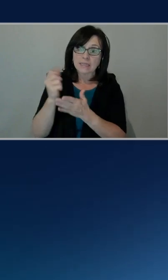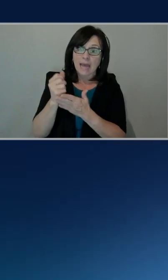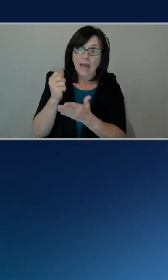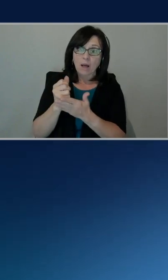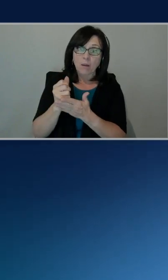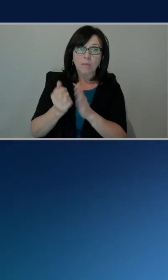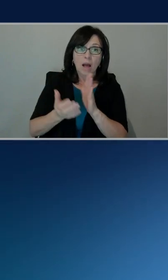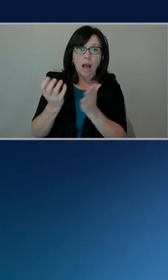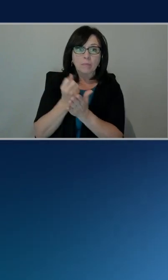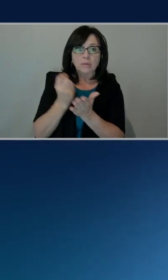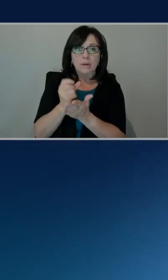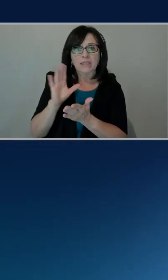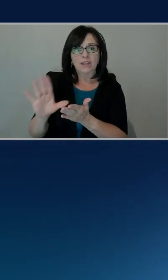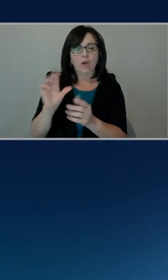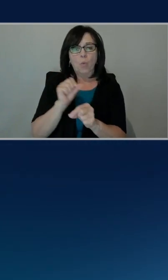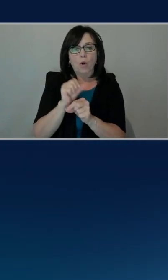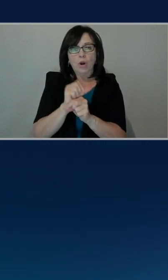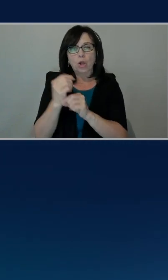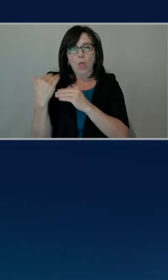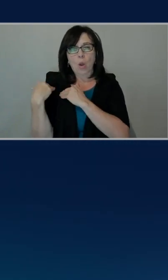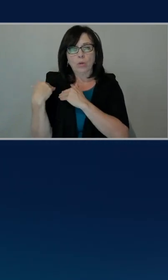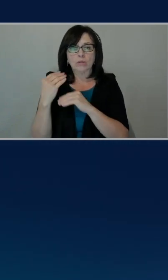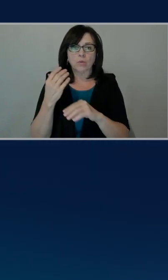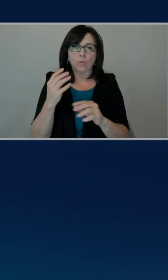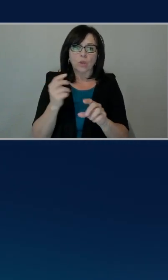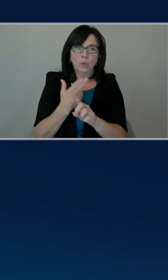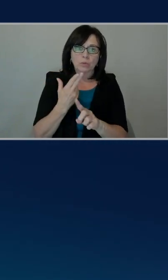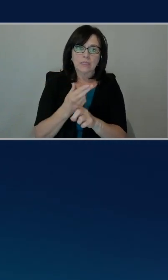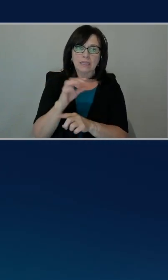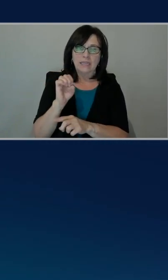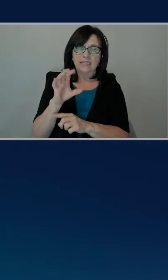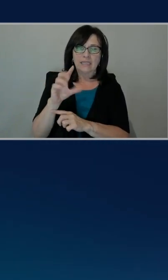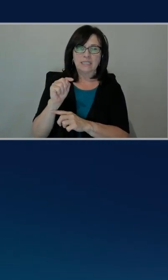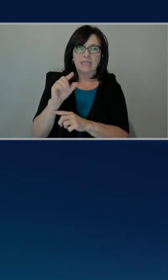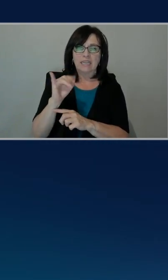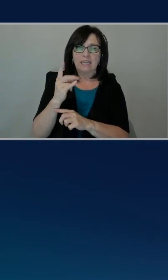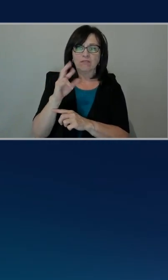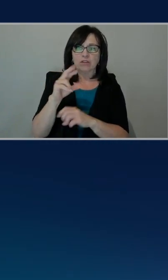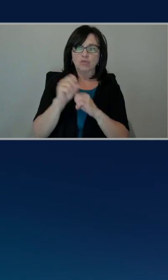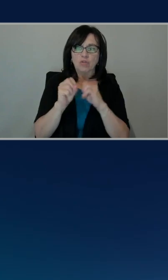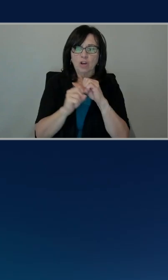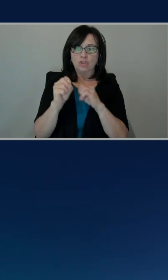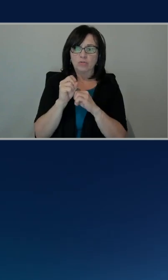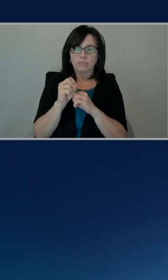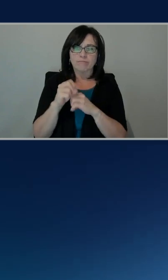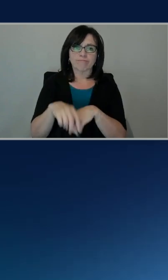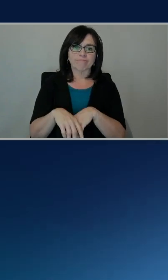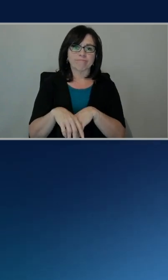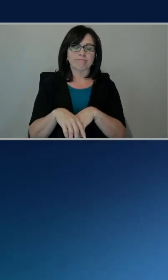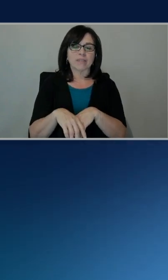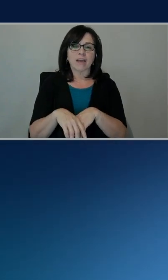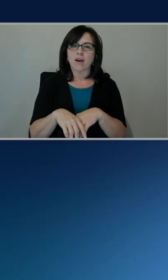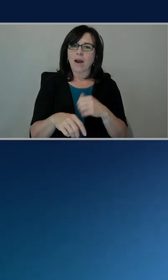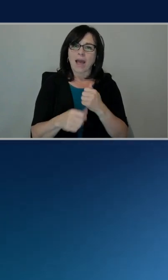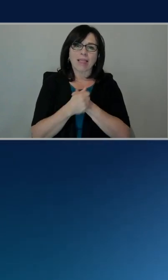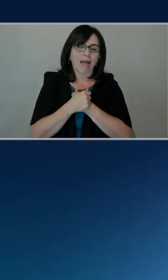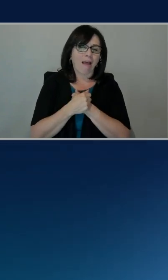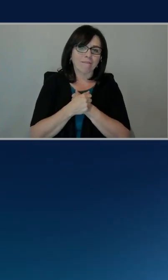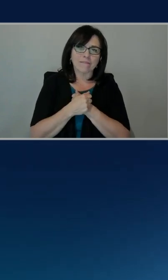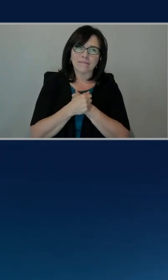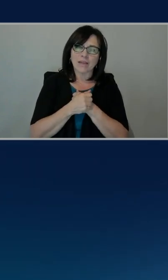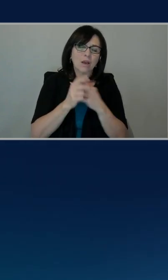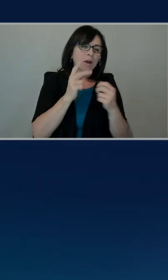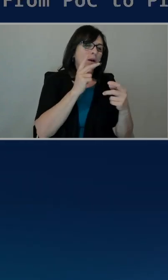AWS AI chips, screen name, and infrastructure for a go-to-market perspective. Now, I always love a good take-it-a-project-to-production